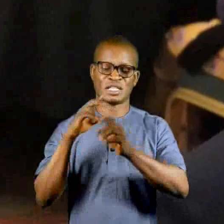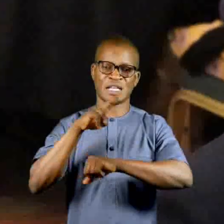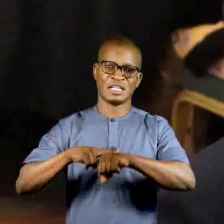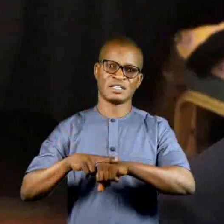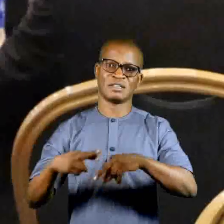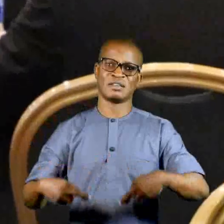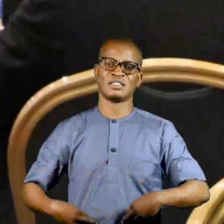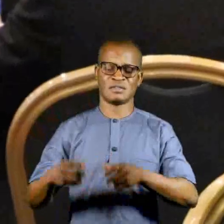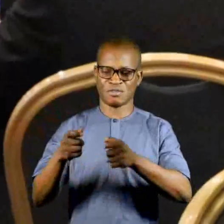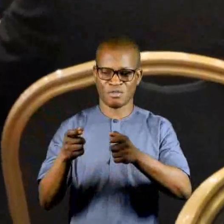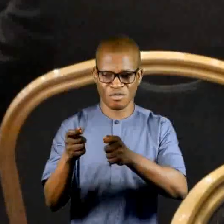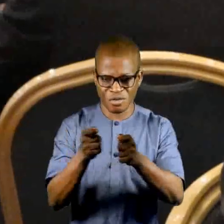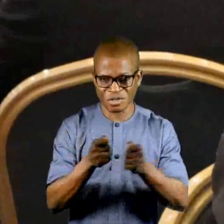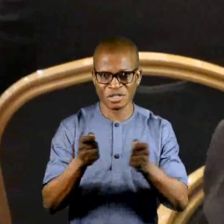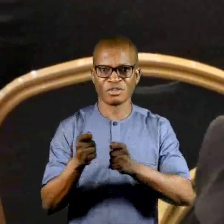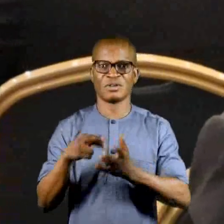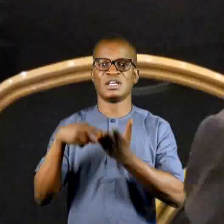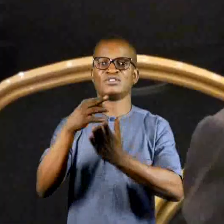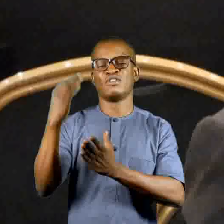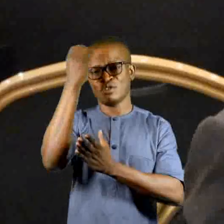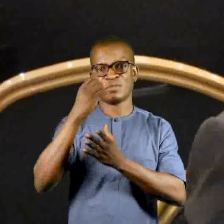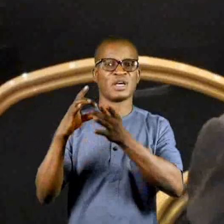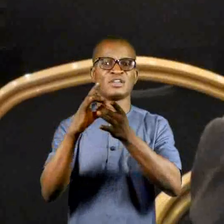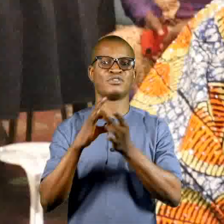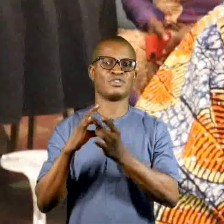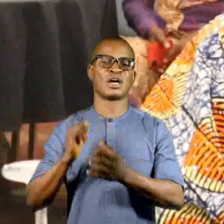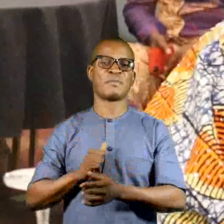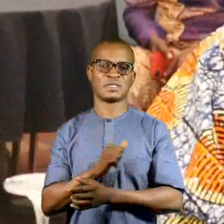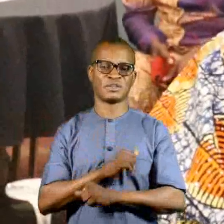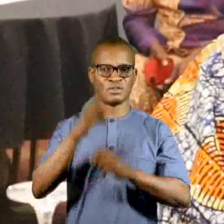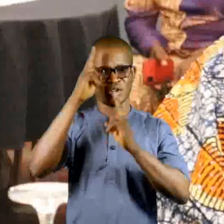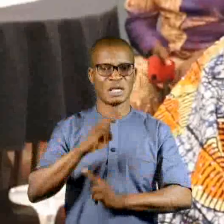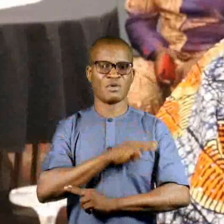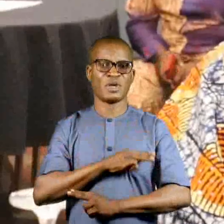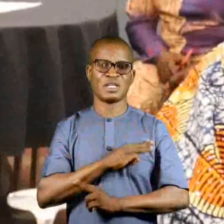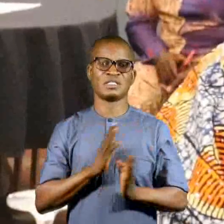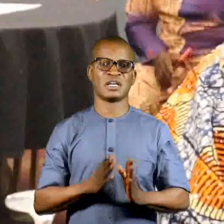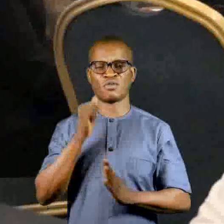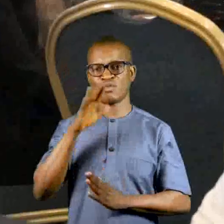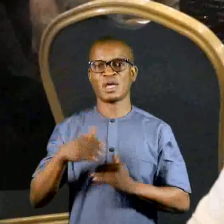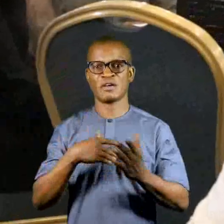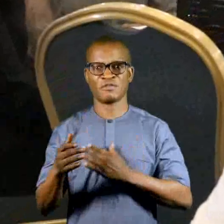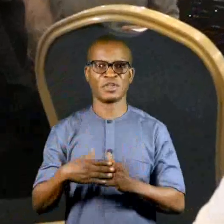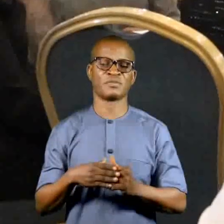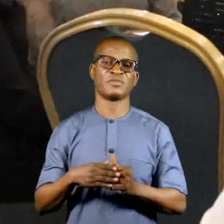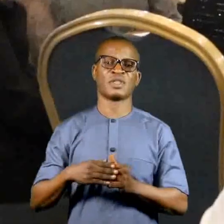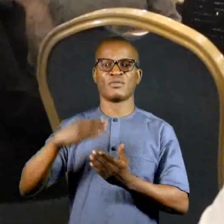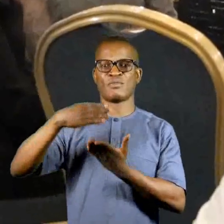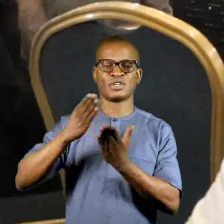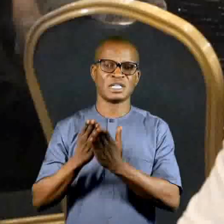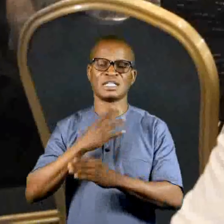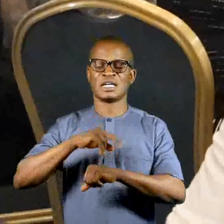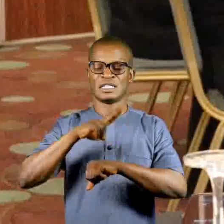Coordinator, Representative of the European Union Ambassador, Honorable Minister of Women Affairs, Honorable Minister for Budget